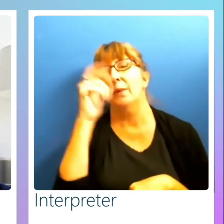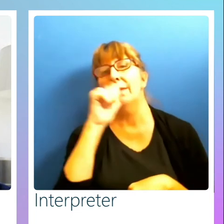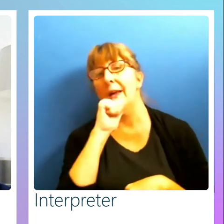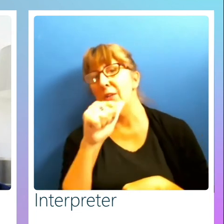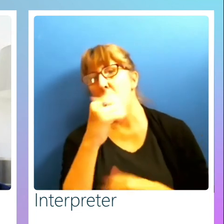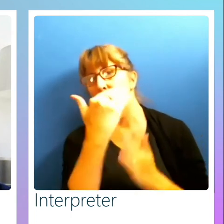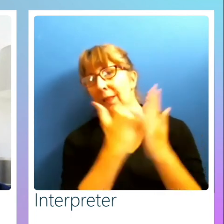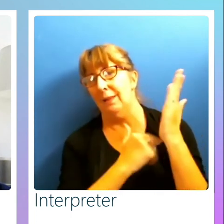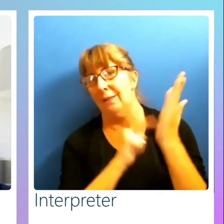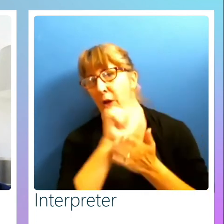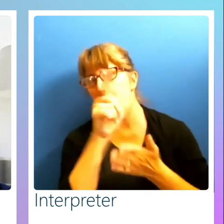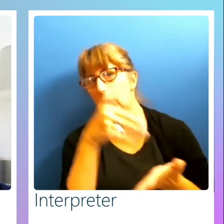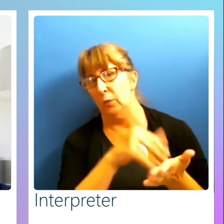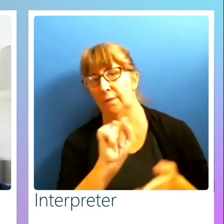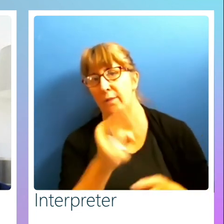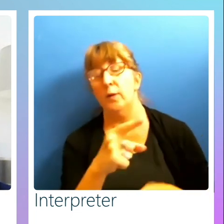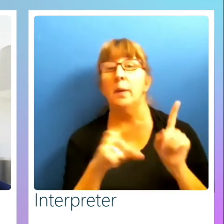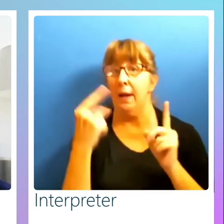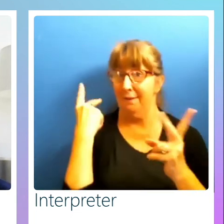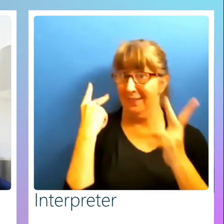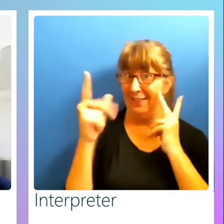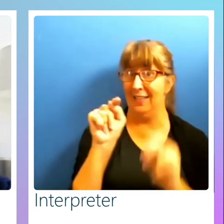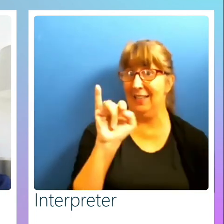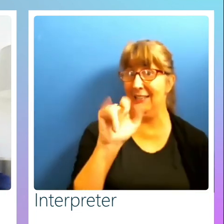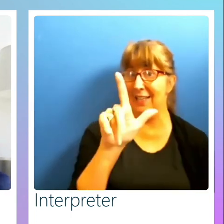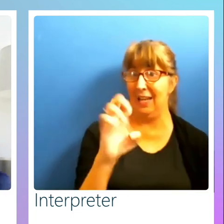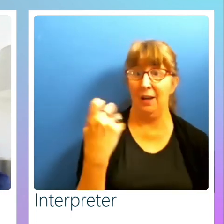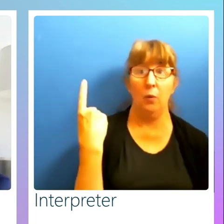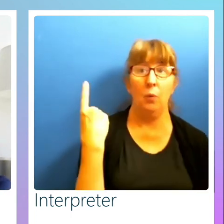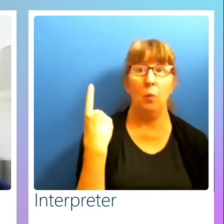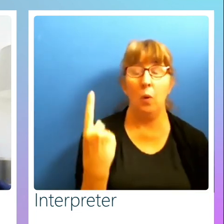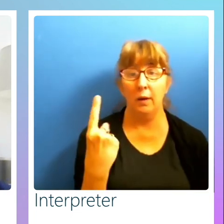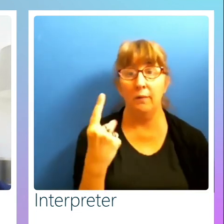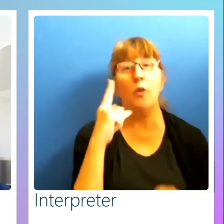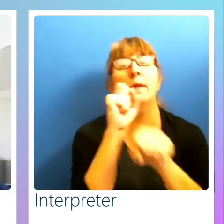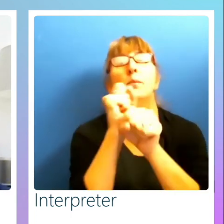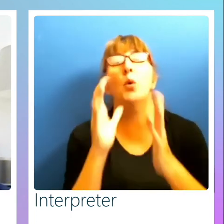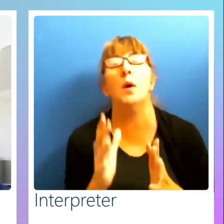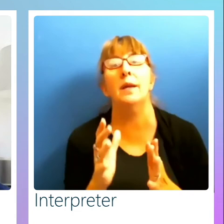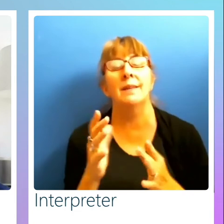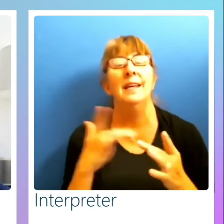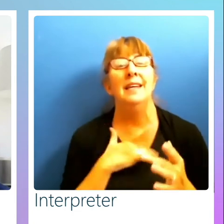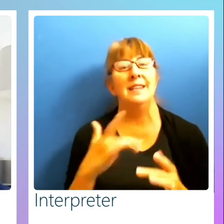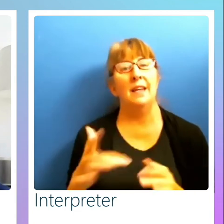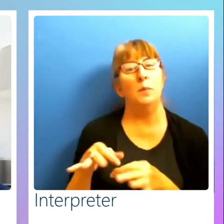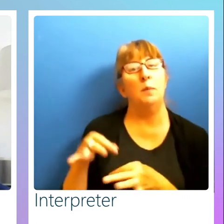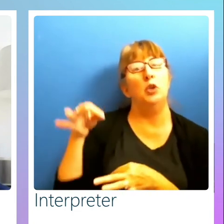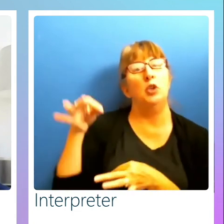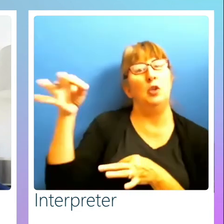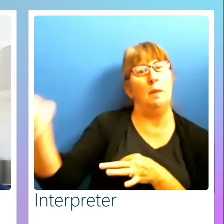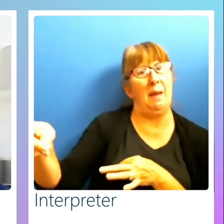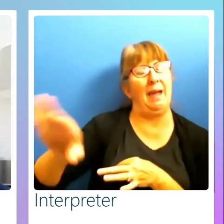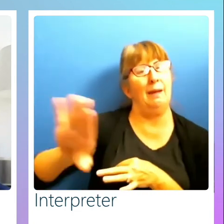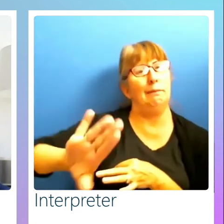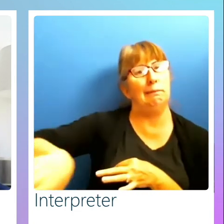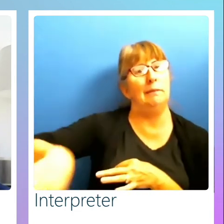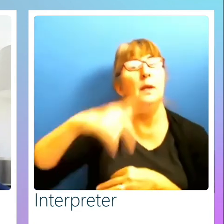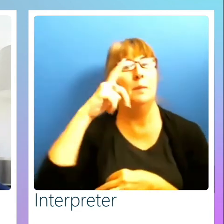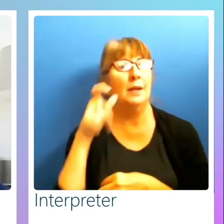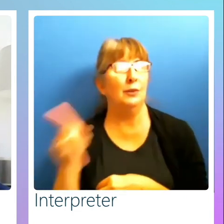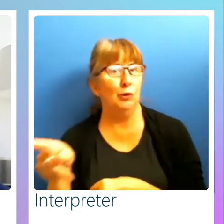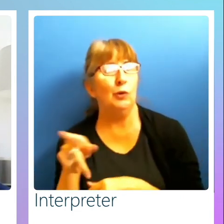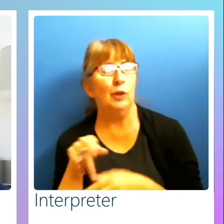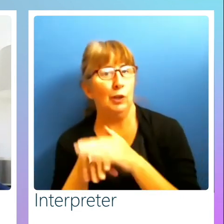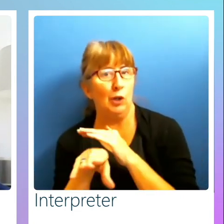Unfortunately, I've seen a title one, which is what you do for your employees, kind of get pushed to the back a little bit because typically you can accommodate your